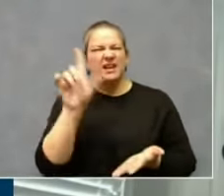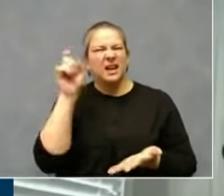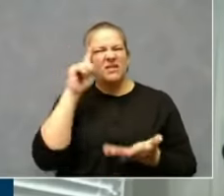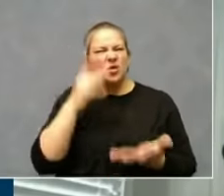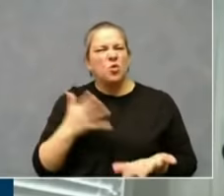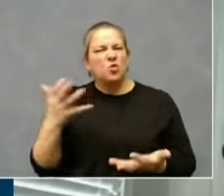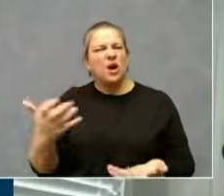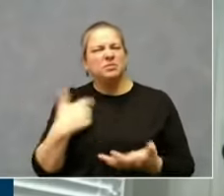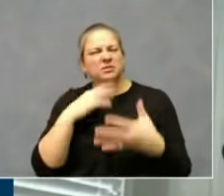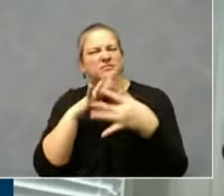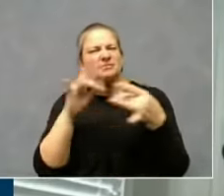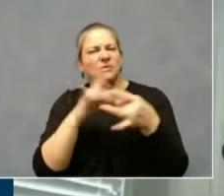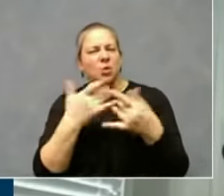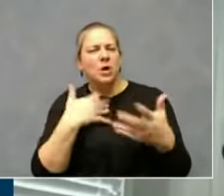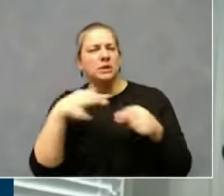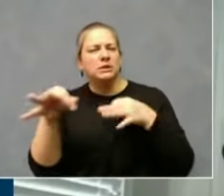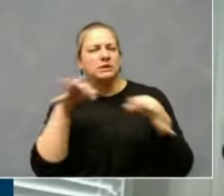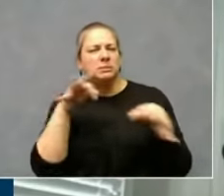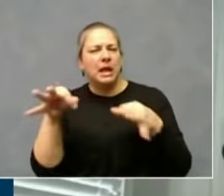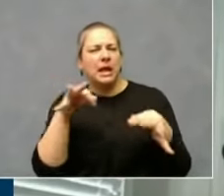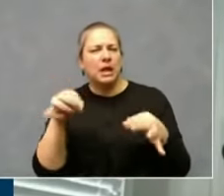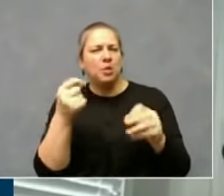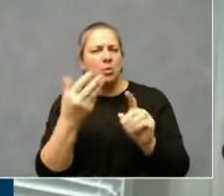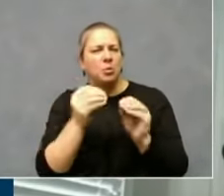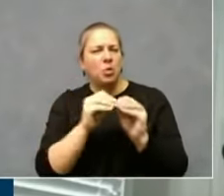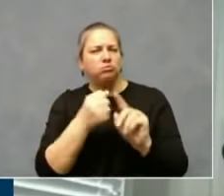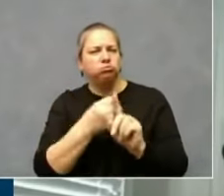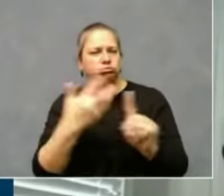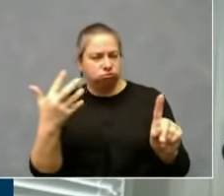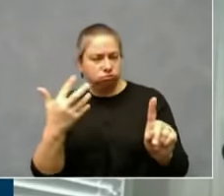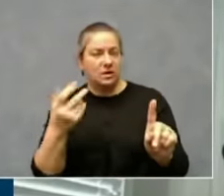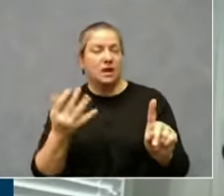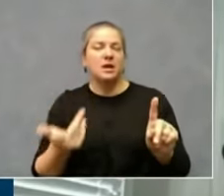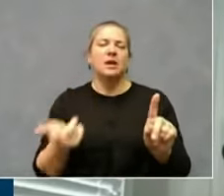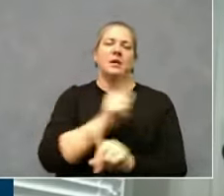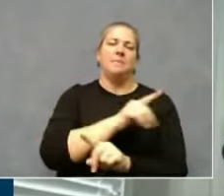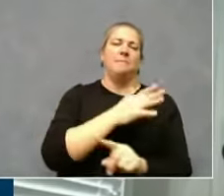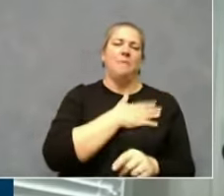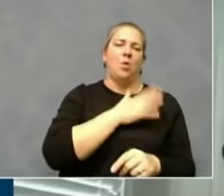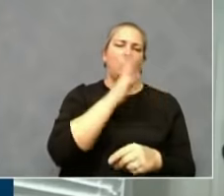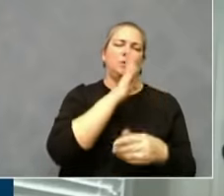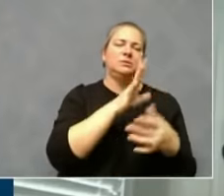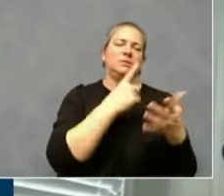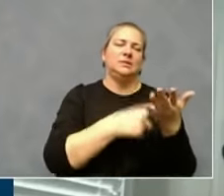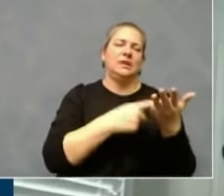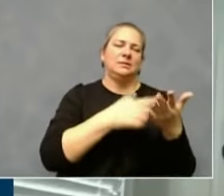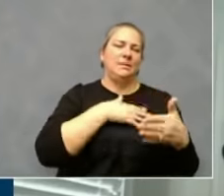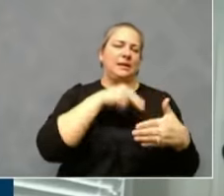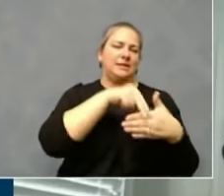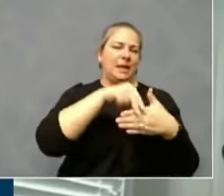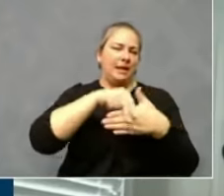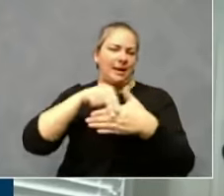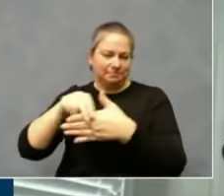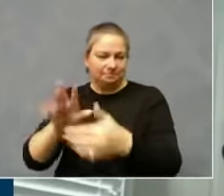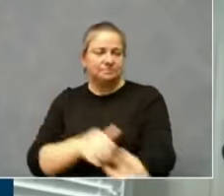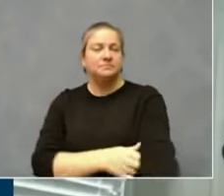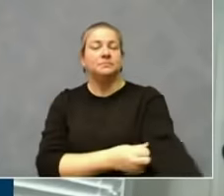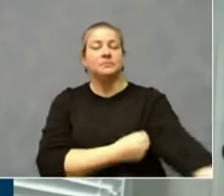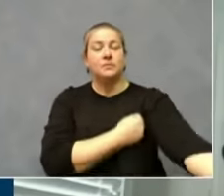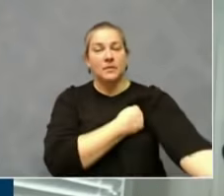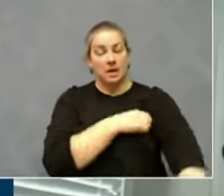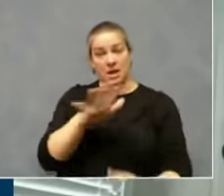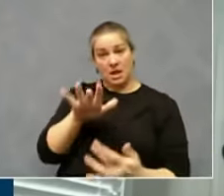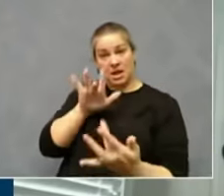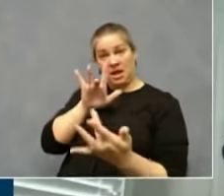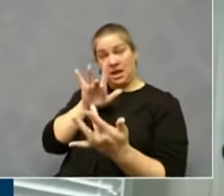a little bit differently or better, and then we'll go to my slides. Contact tracing, when we do this, has a